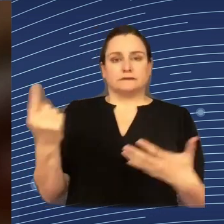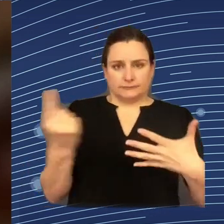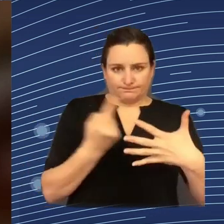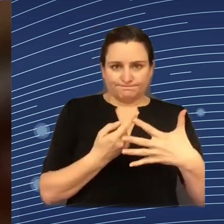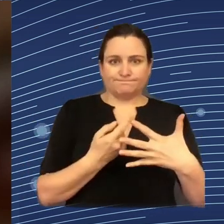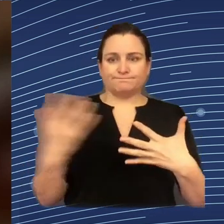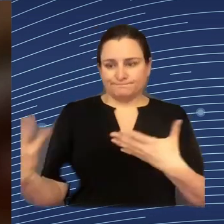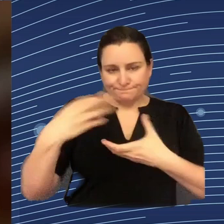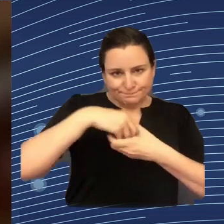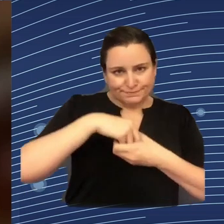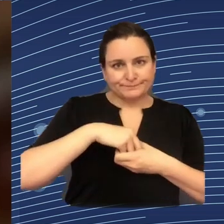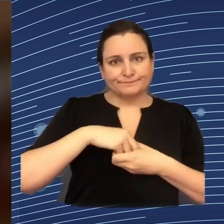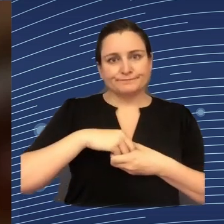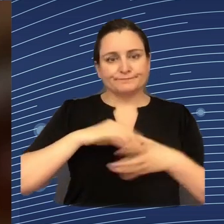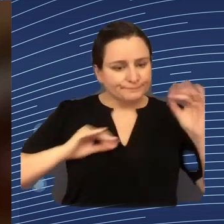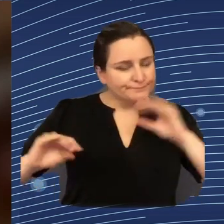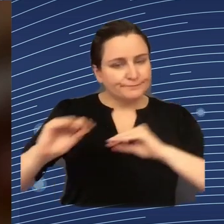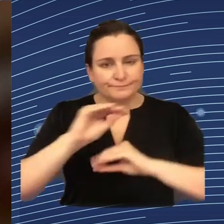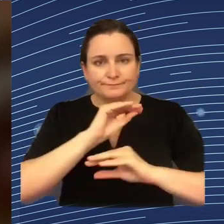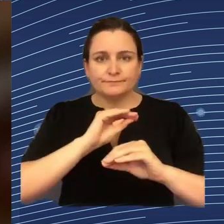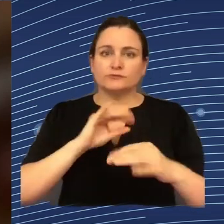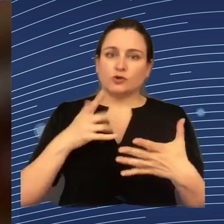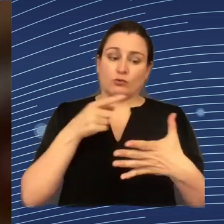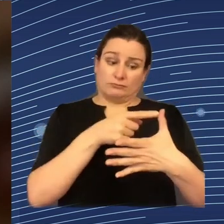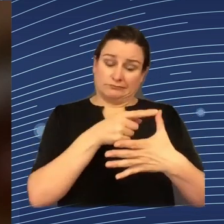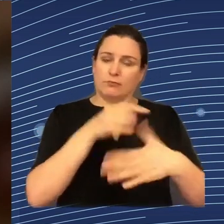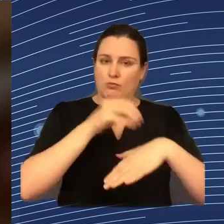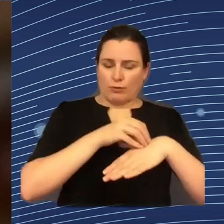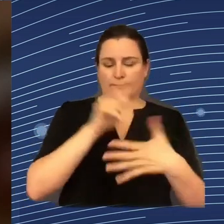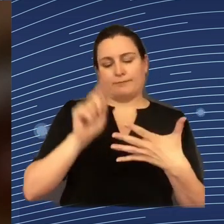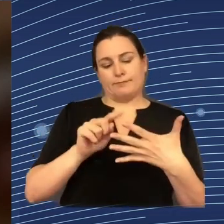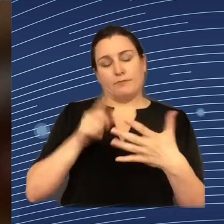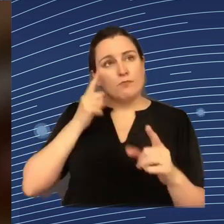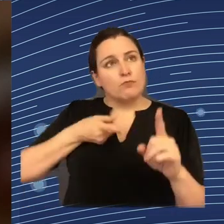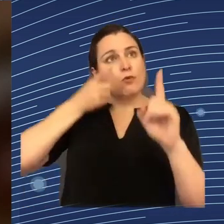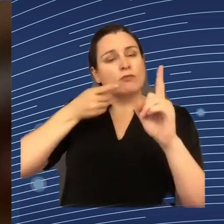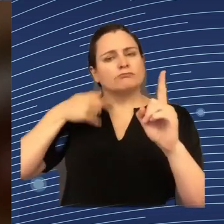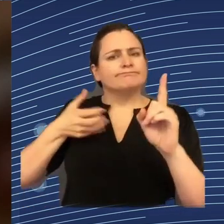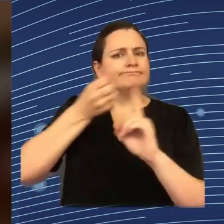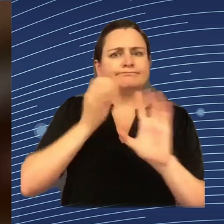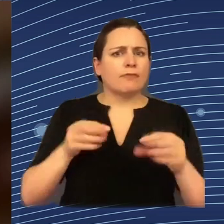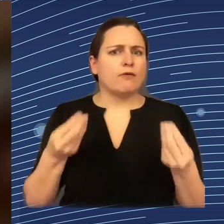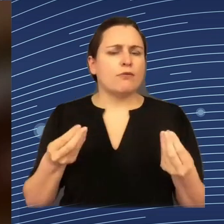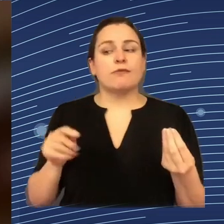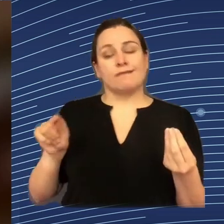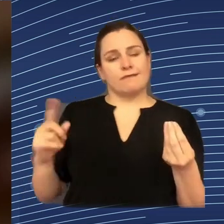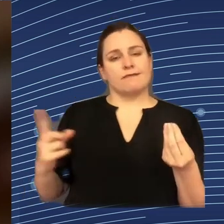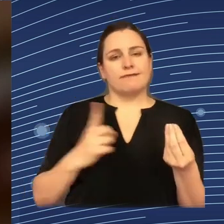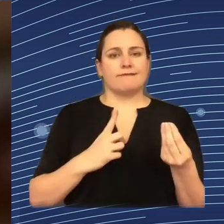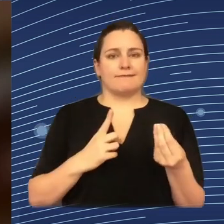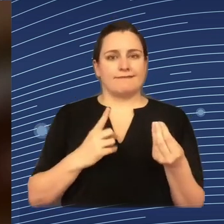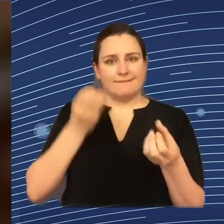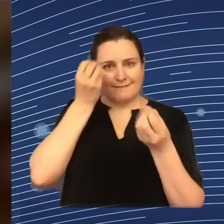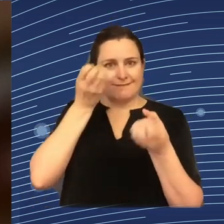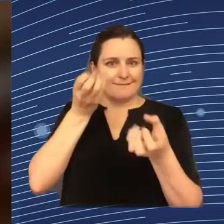that should be applied to achieve the defined goals. And also, and need to have a voice in when the, when the models are